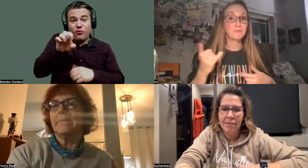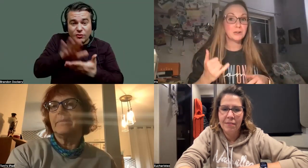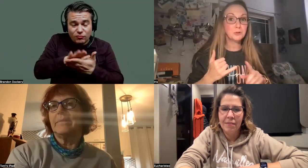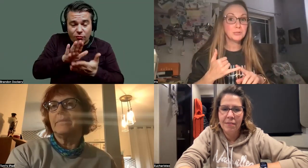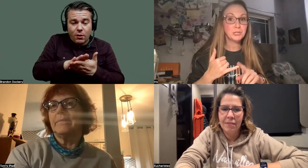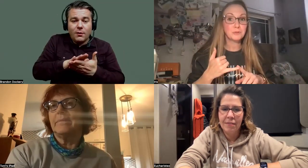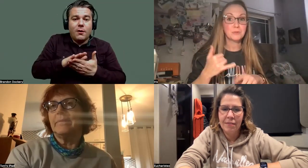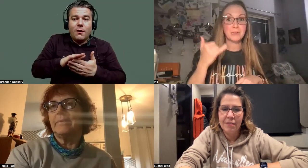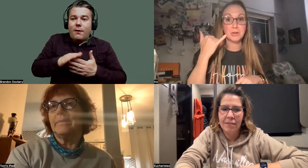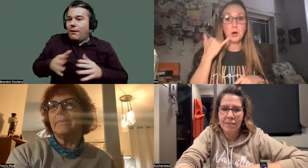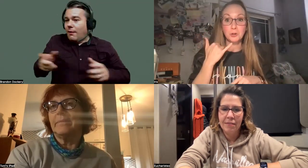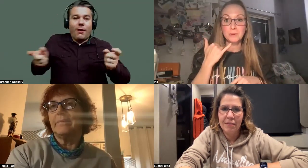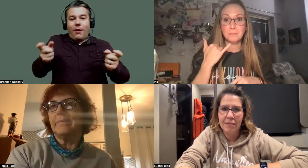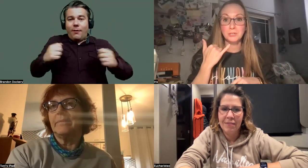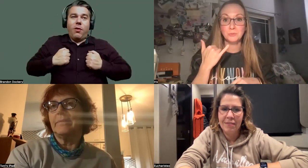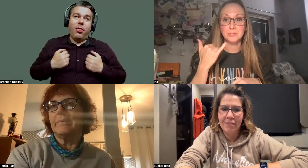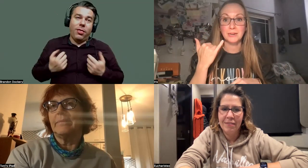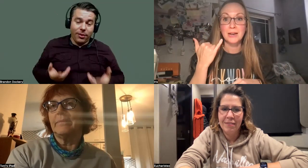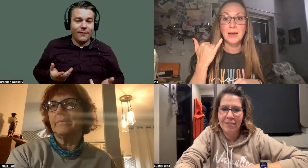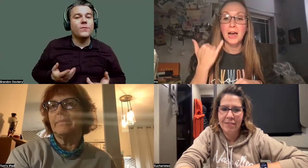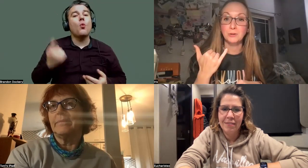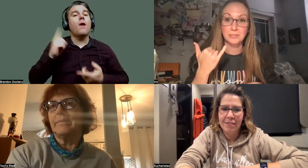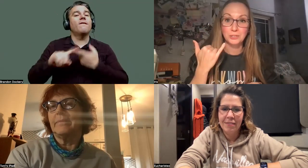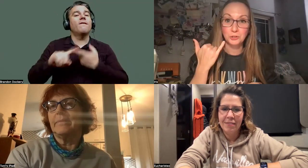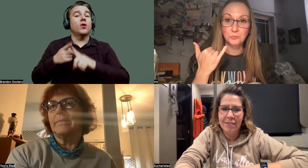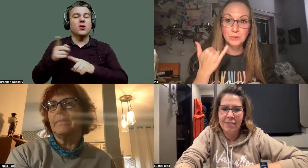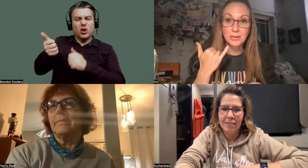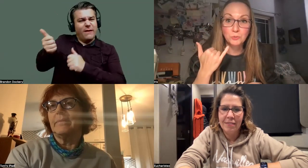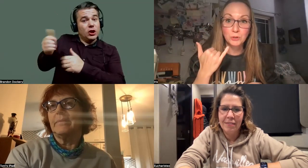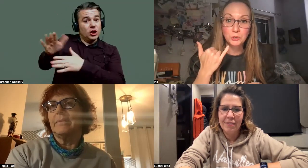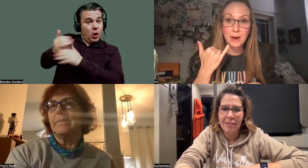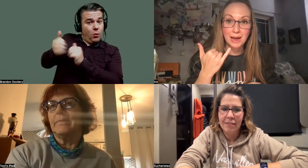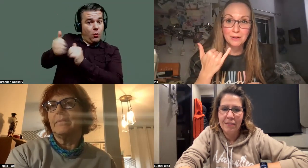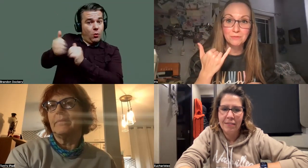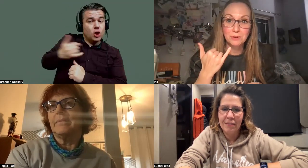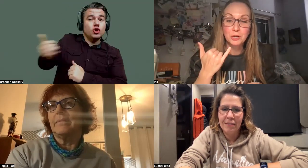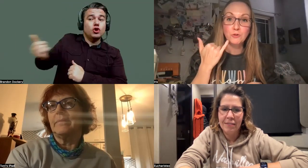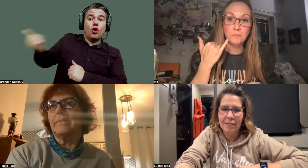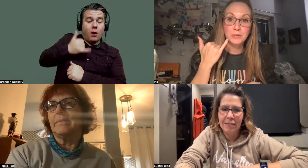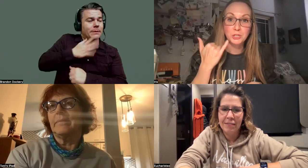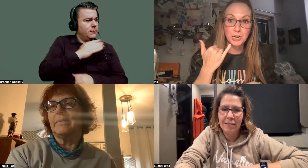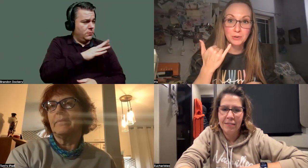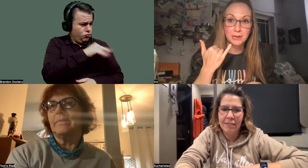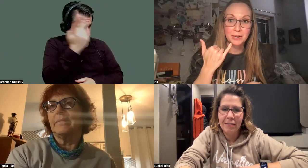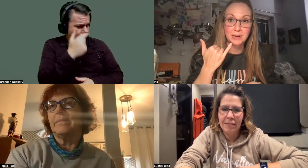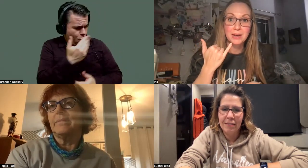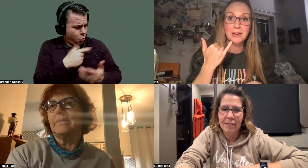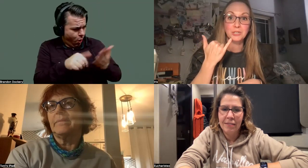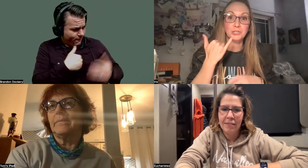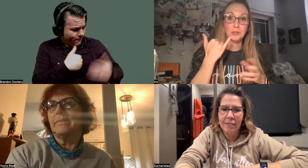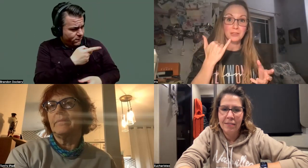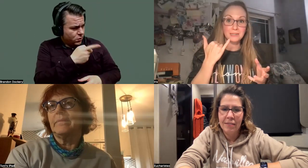And my friend who had shared with me called me up and she was like, Iris, do you realize what you have? You've been sharing